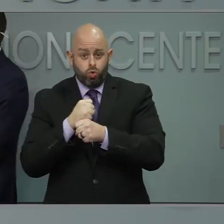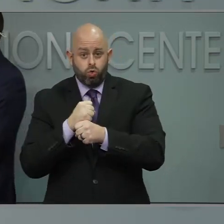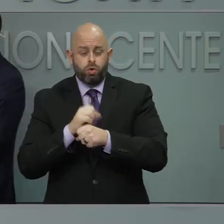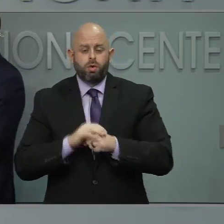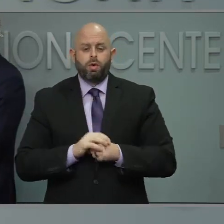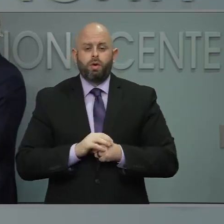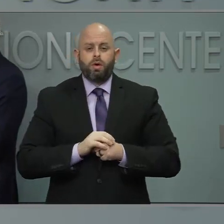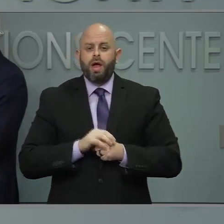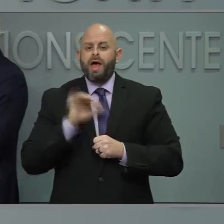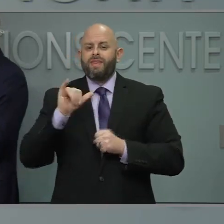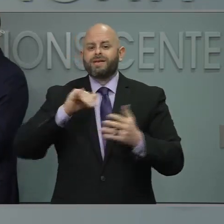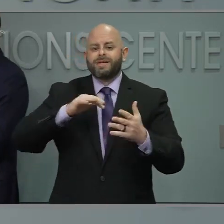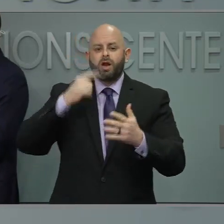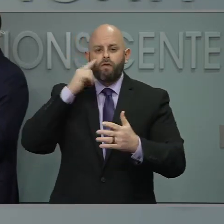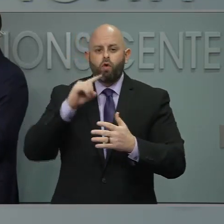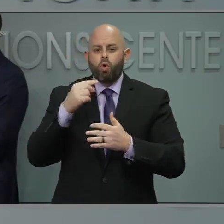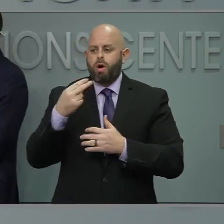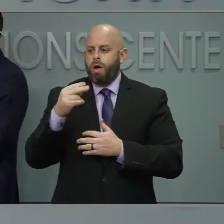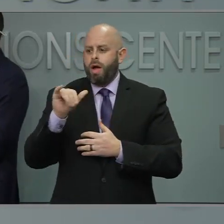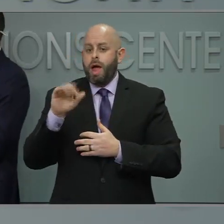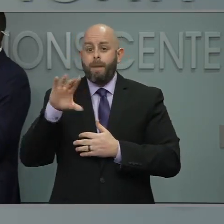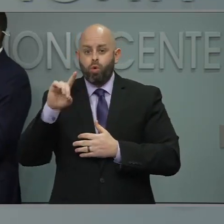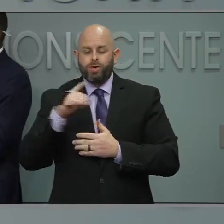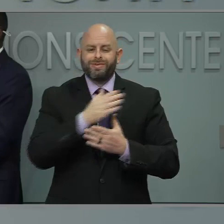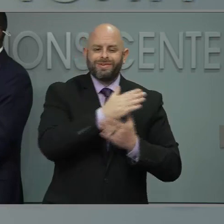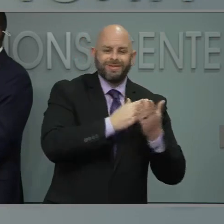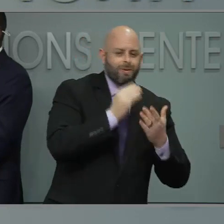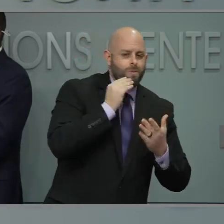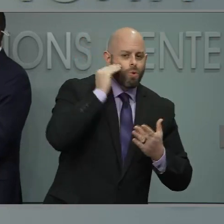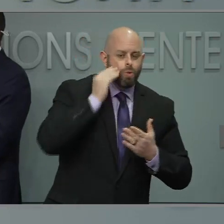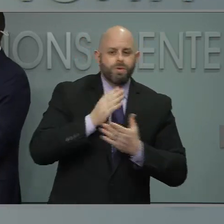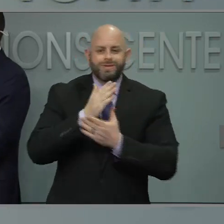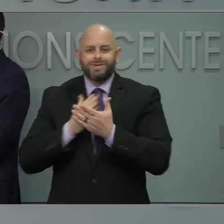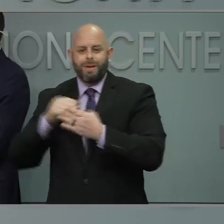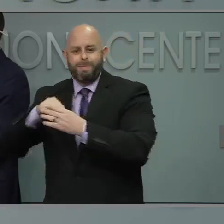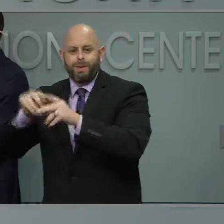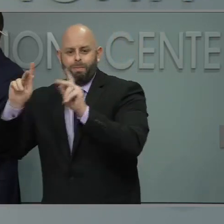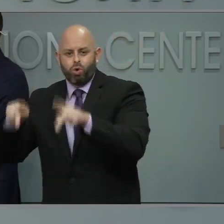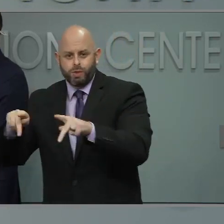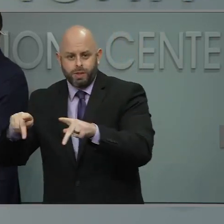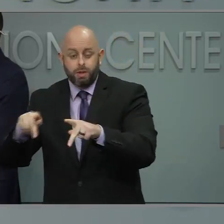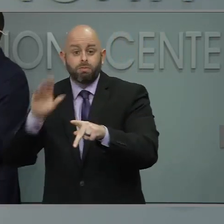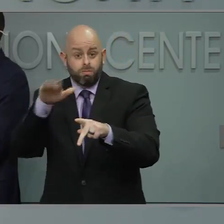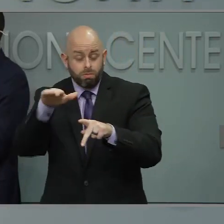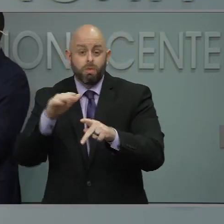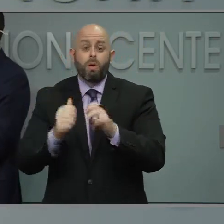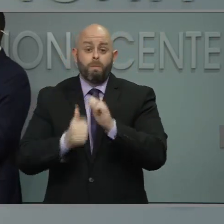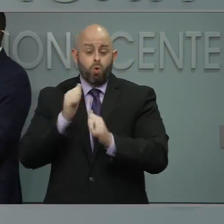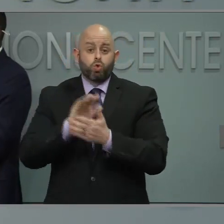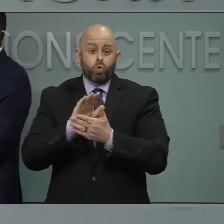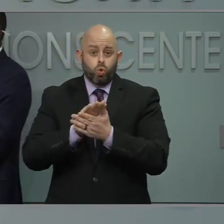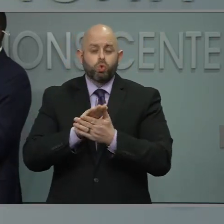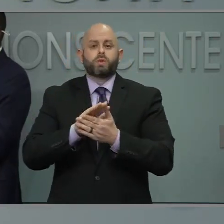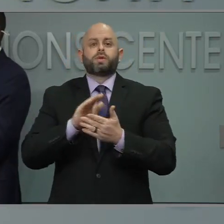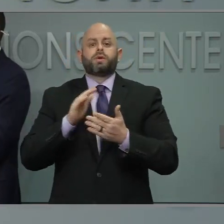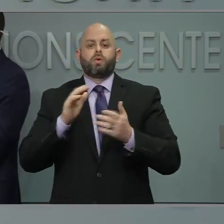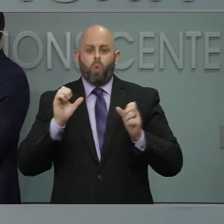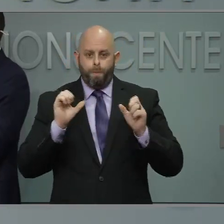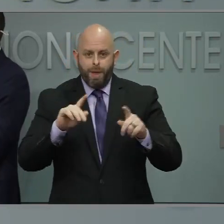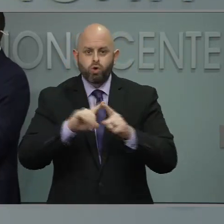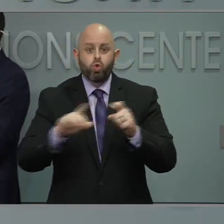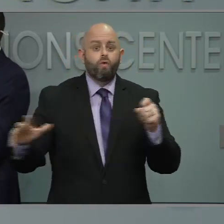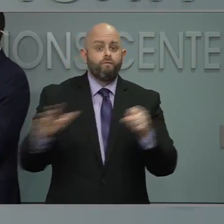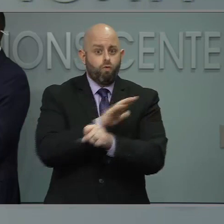on a hybrid system. However, there are some school districts that are not returning to a hybrid system, but are returning to a